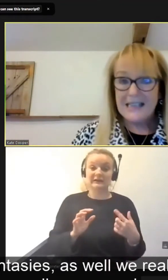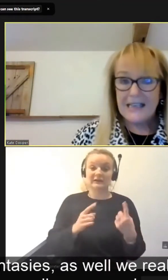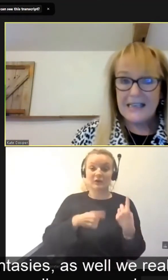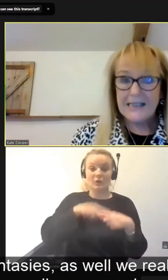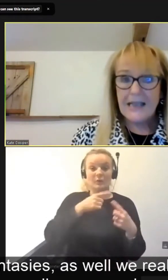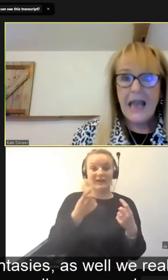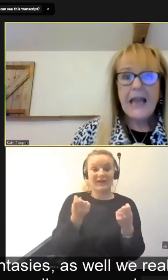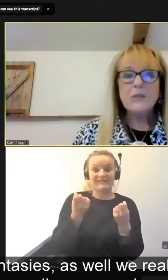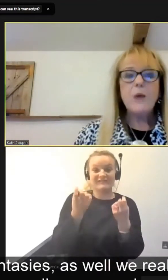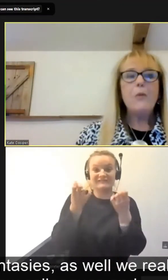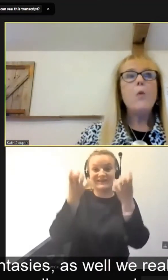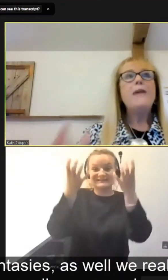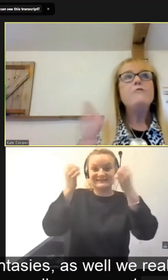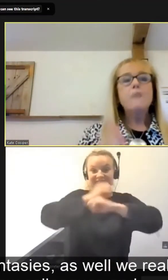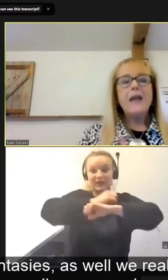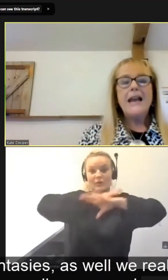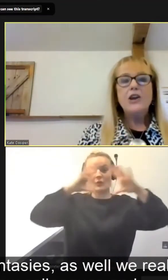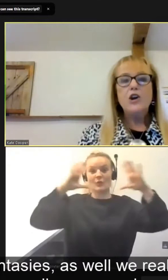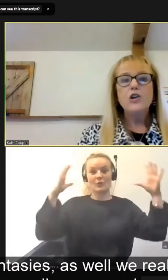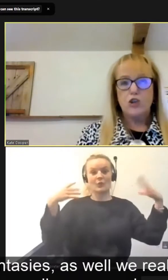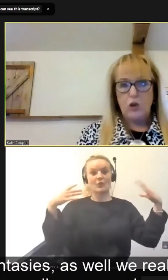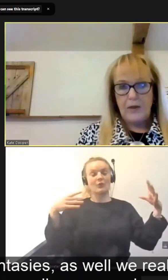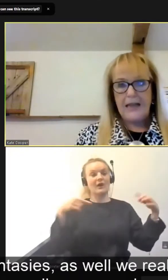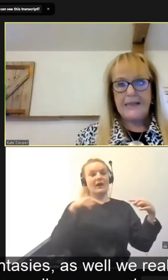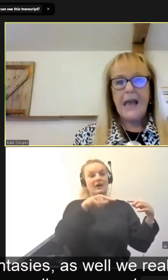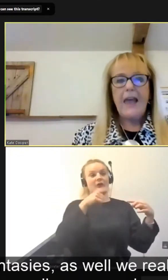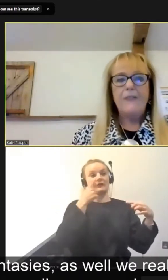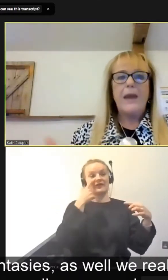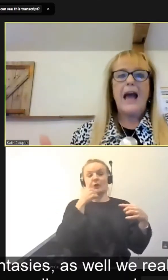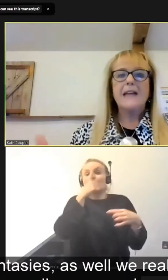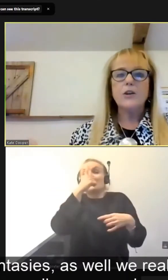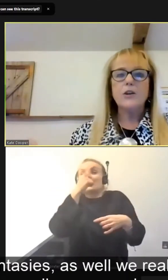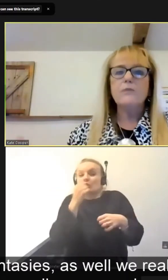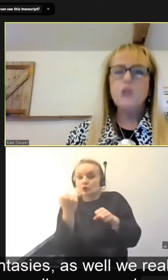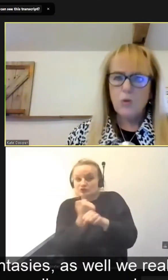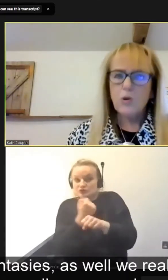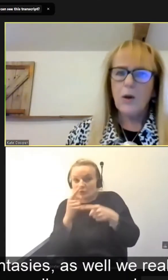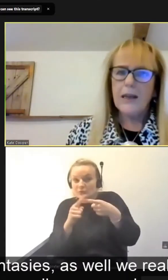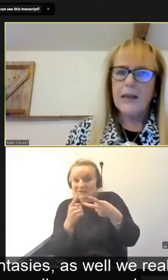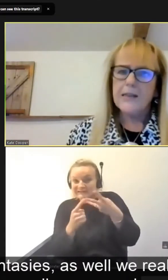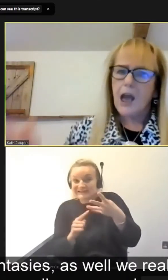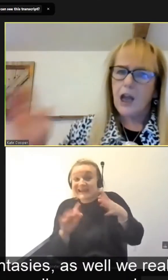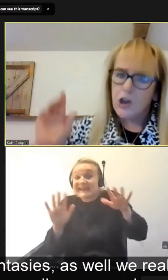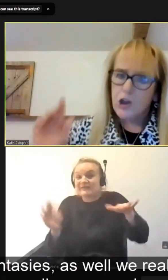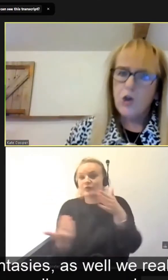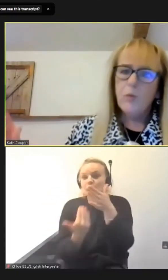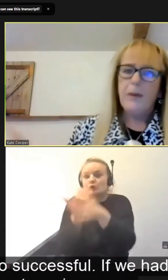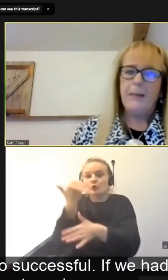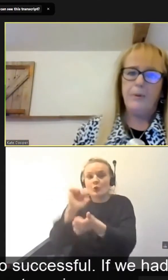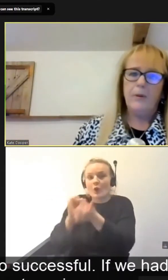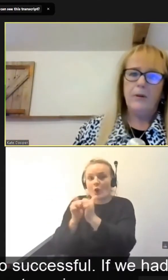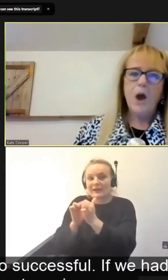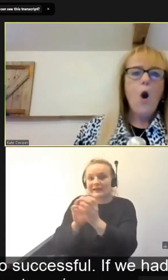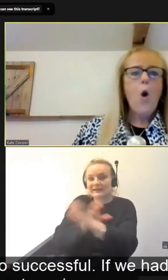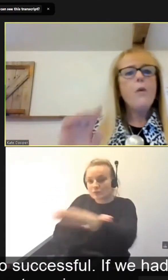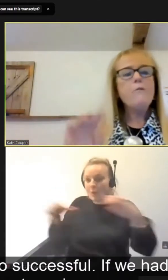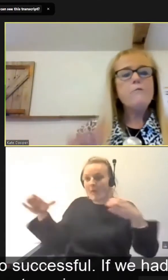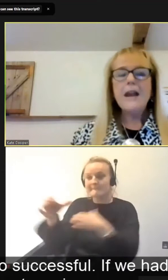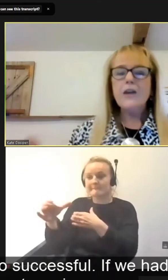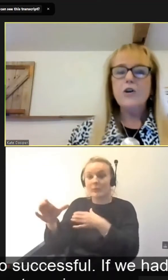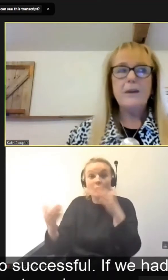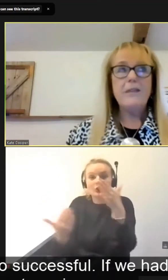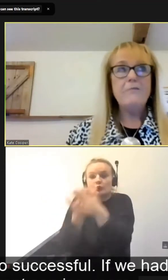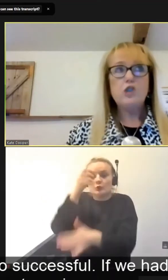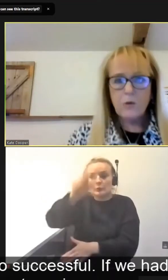fantasies, is where we really could do this, if we had a lot of new colleagues and new people, or